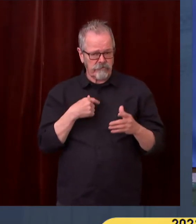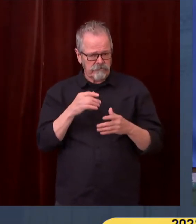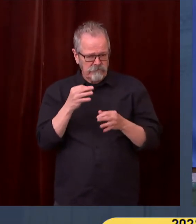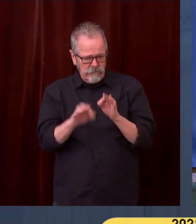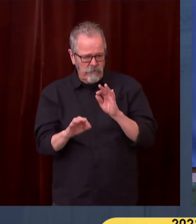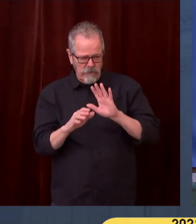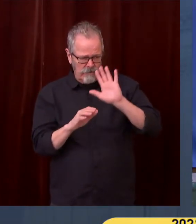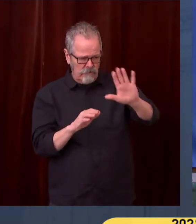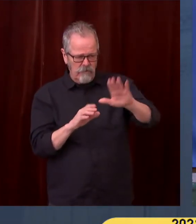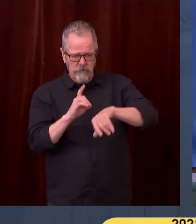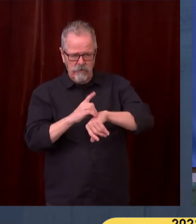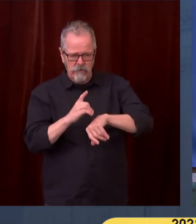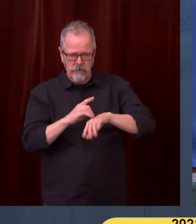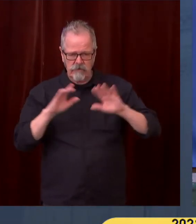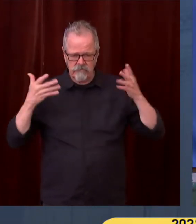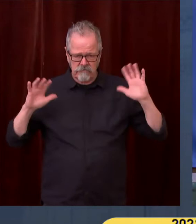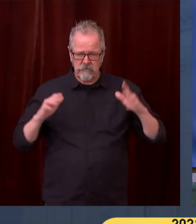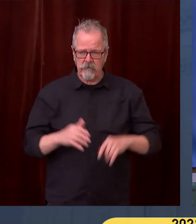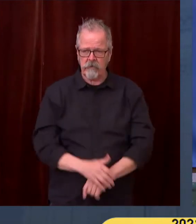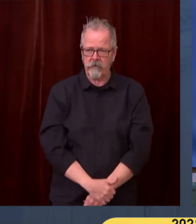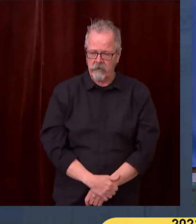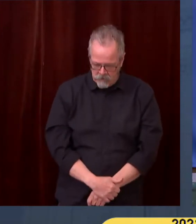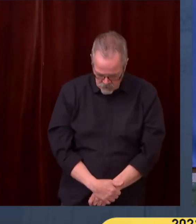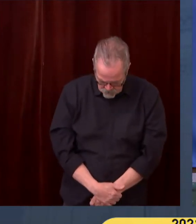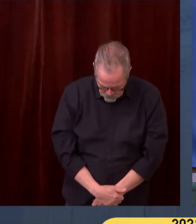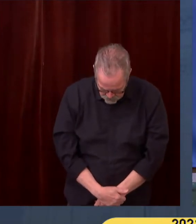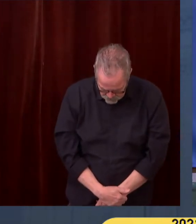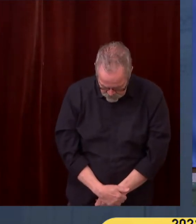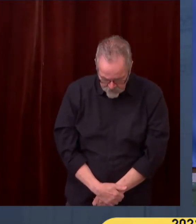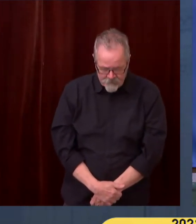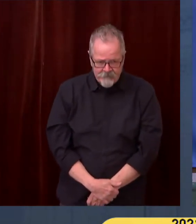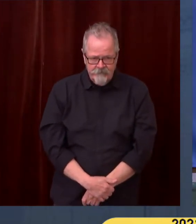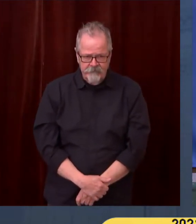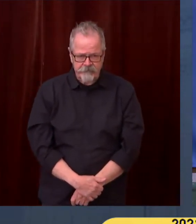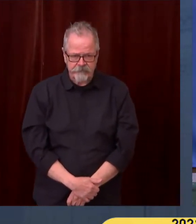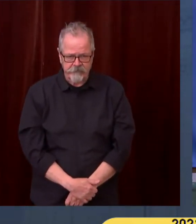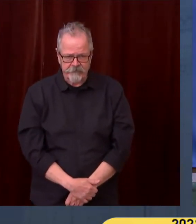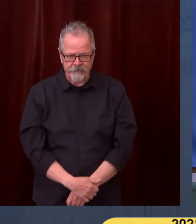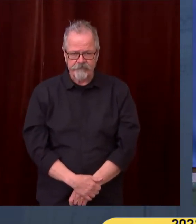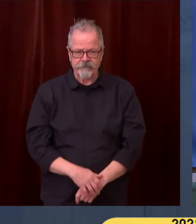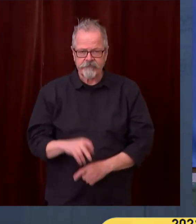All right. Up next we'll go to Keith Eldridge with Como. Go ahead, Keith.